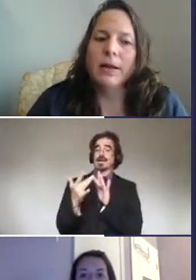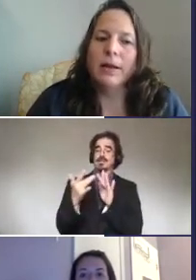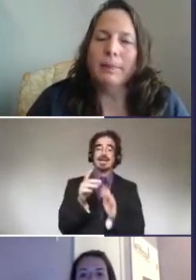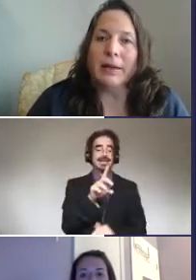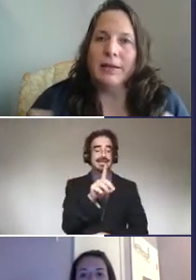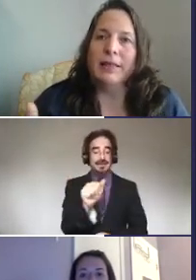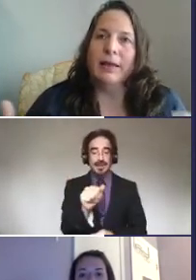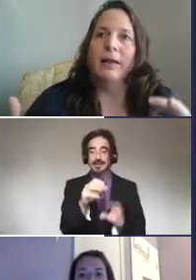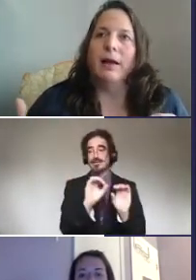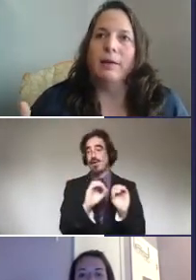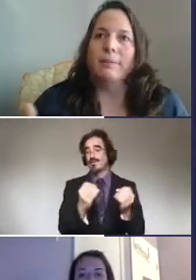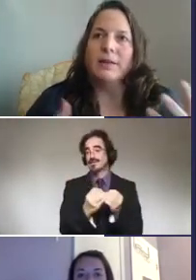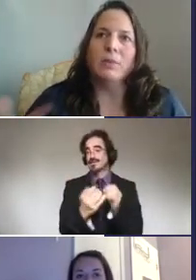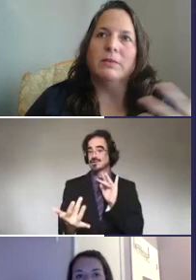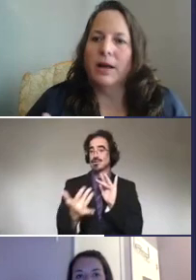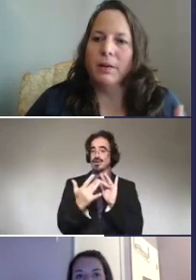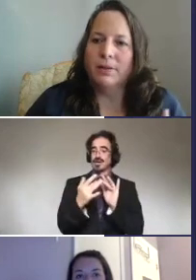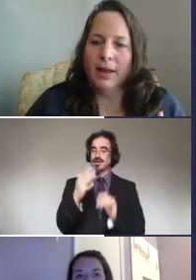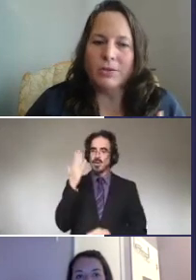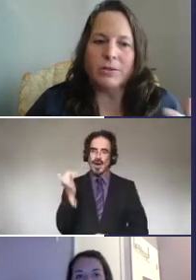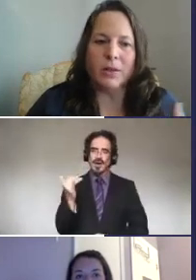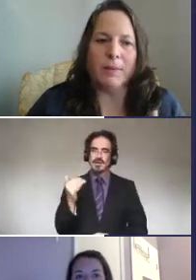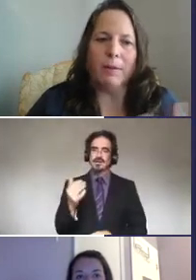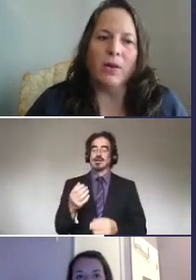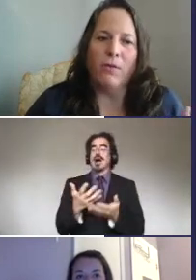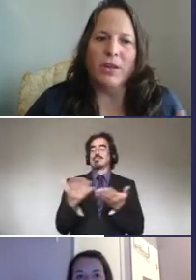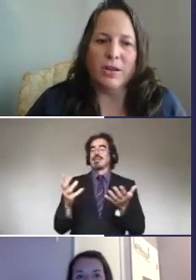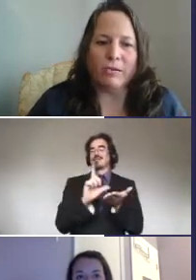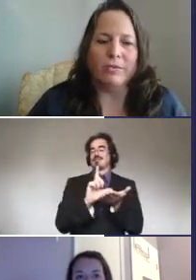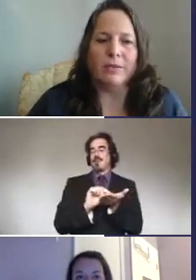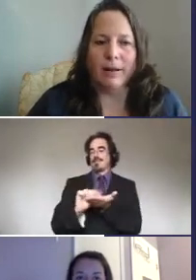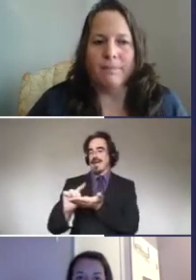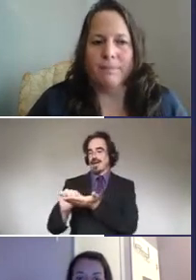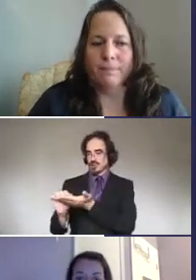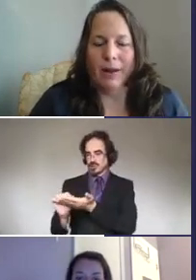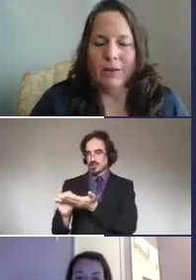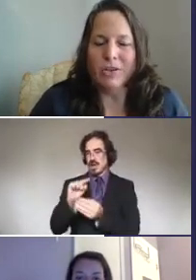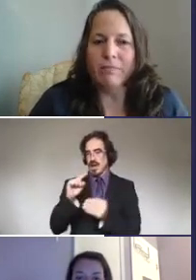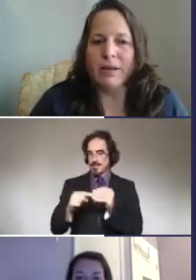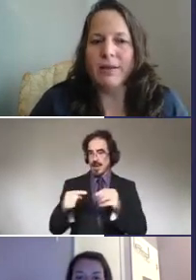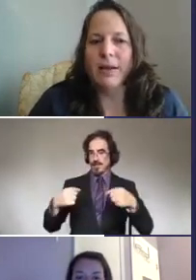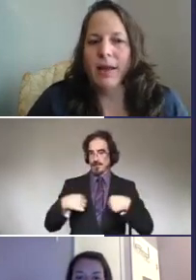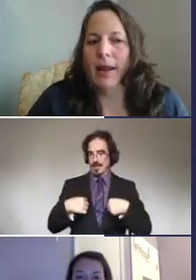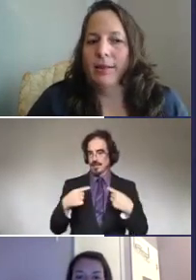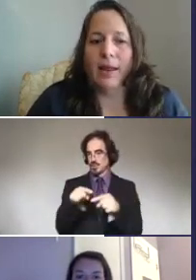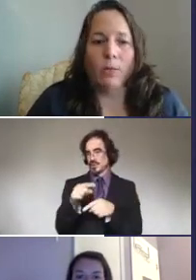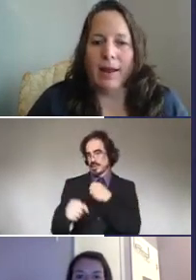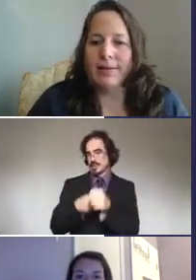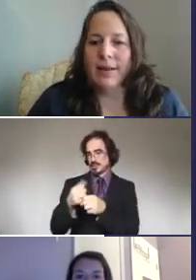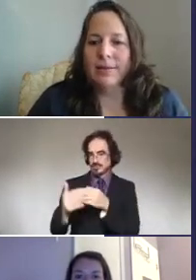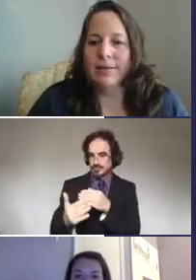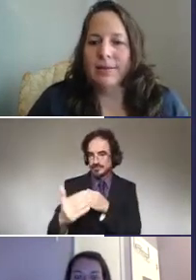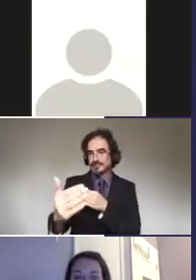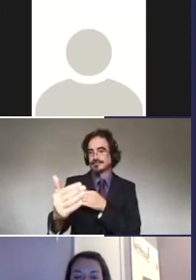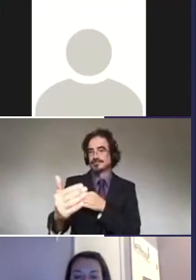because I think, um, because there were a lot of publications without me over the years, um, my achievements. And they were